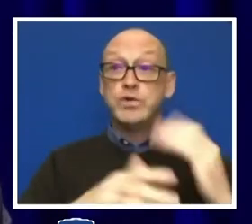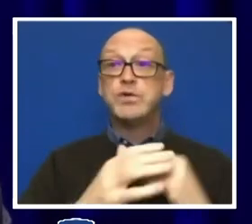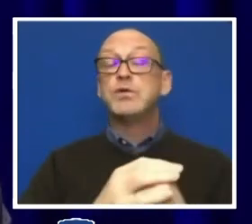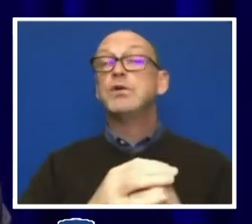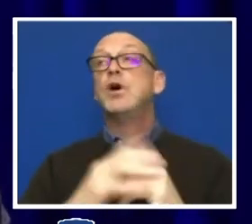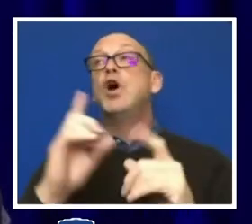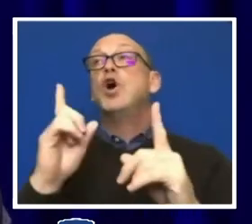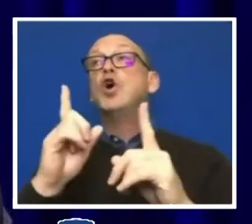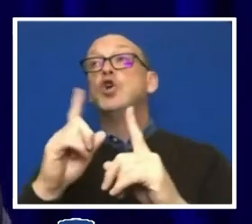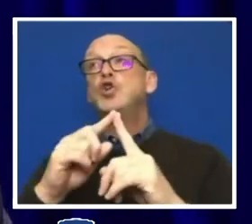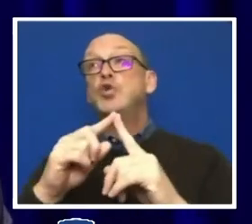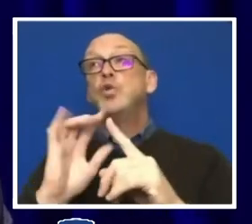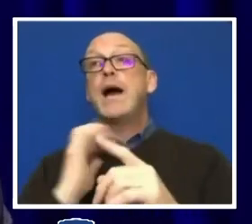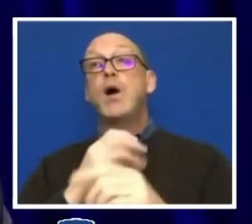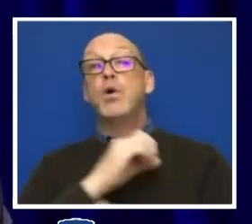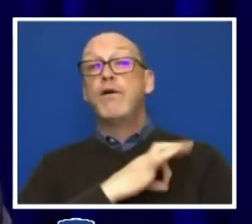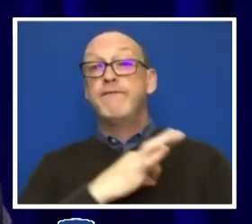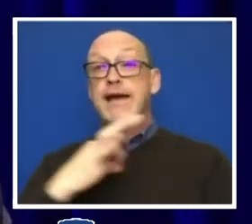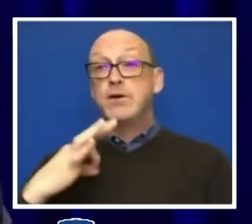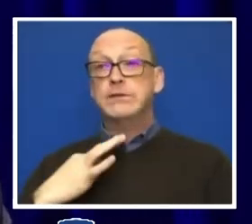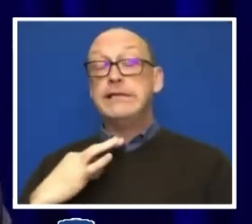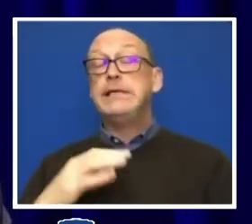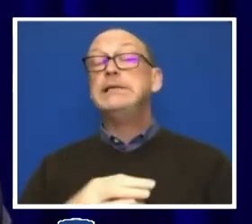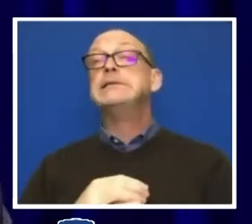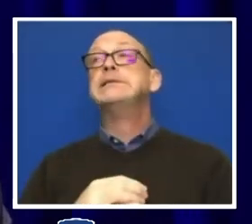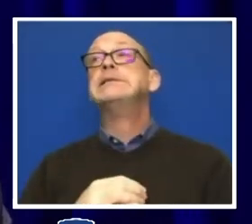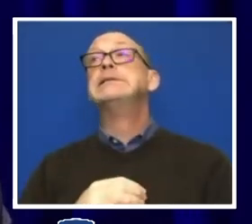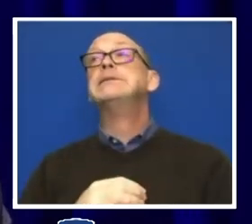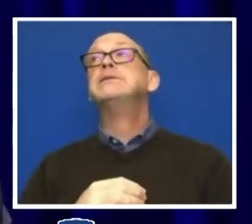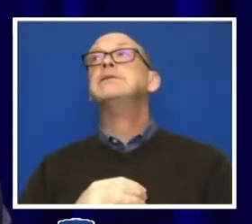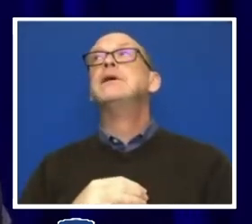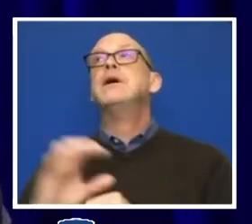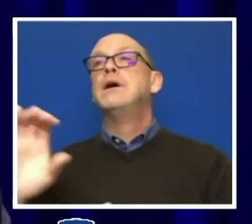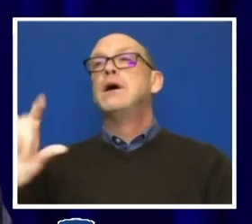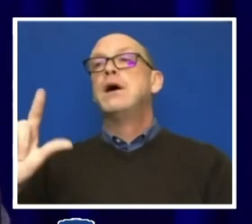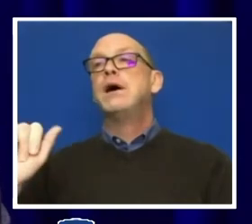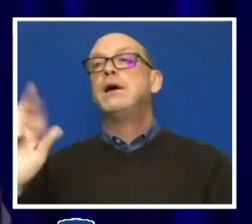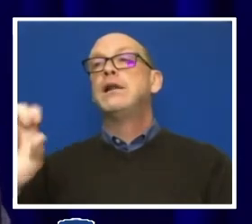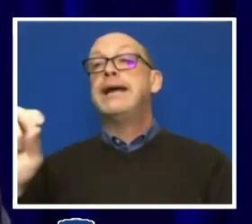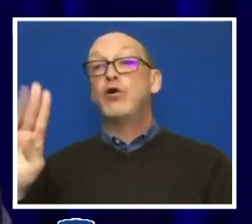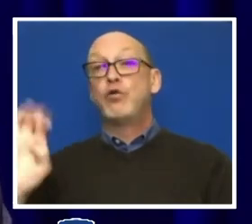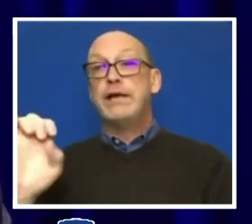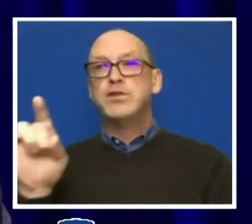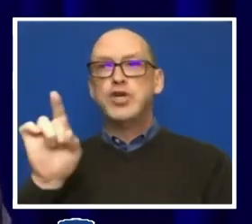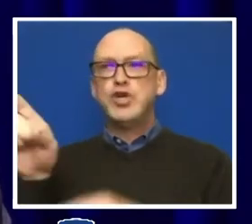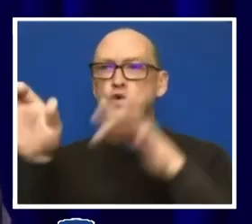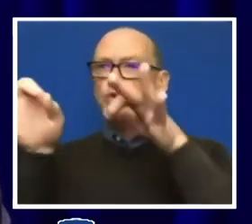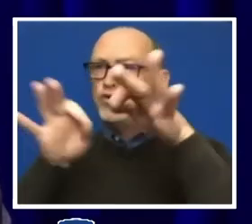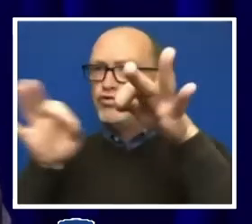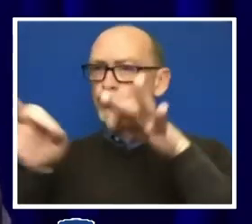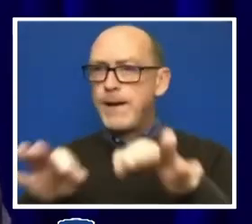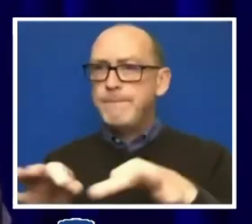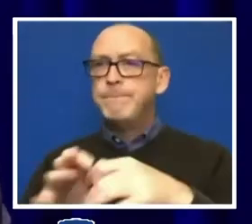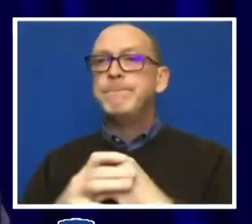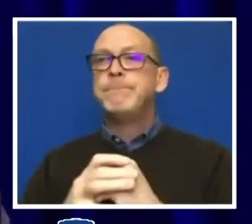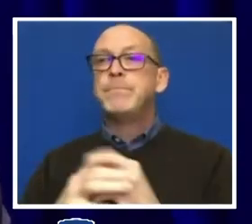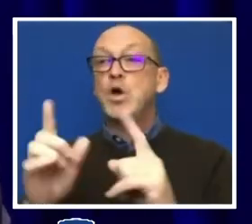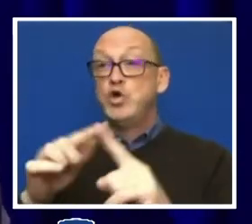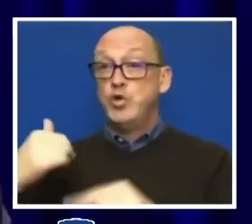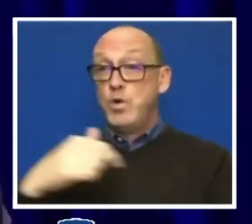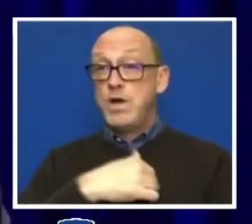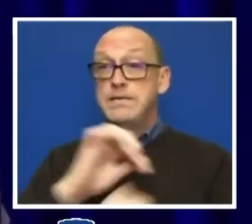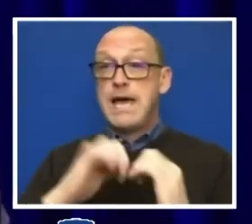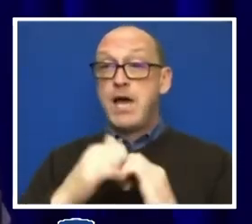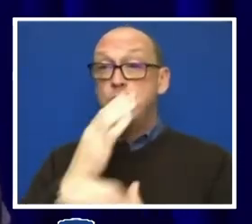of our faculty. So, Clarence, perhaps you could describe to us how some of these